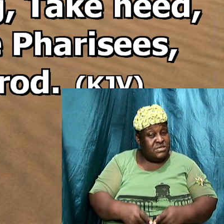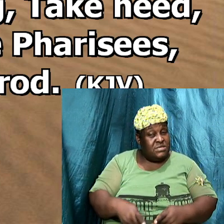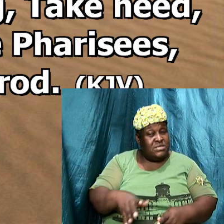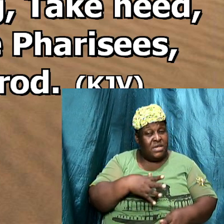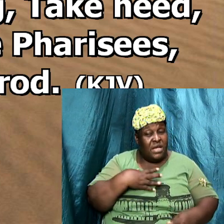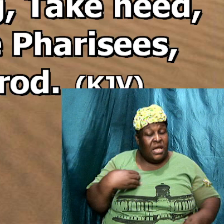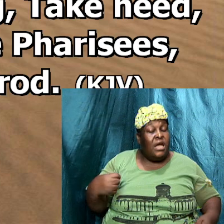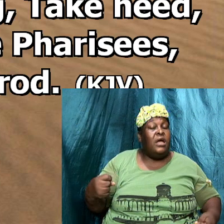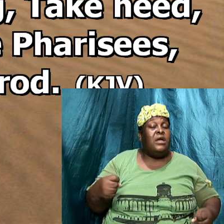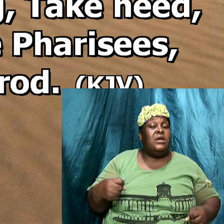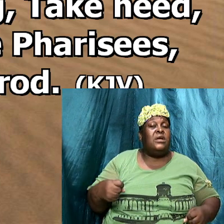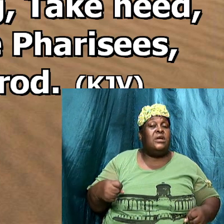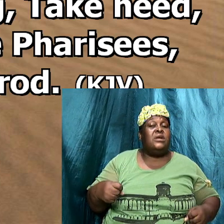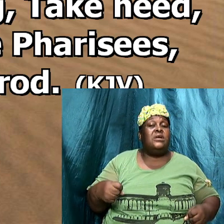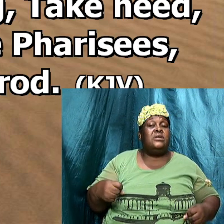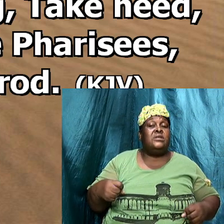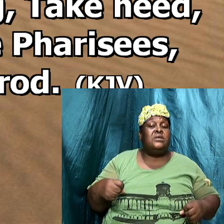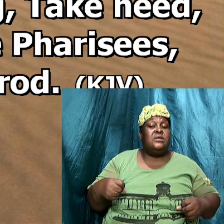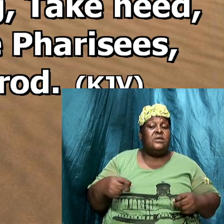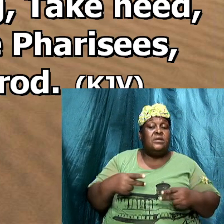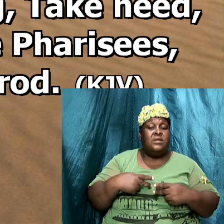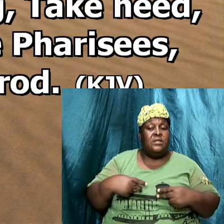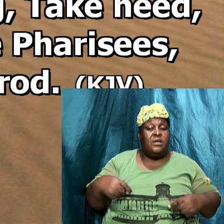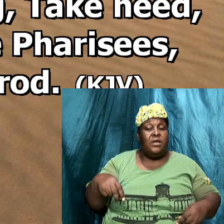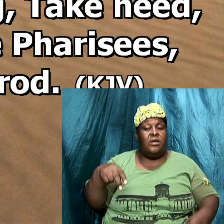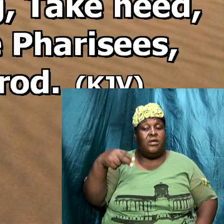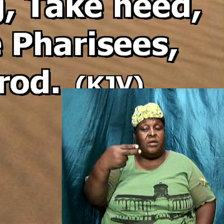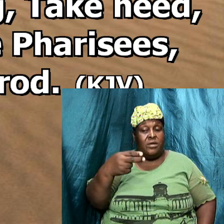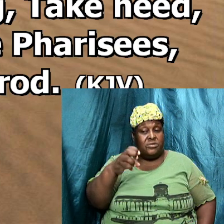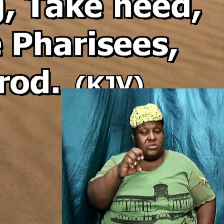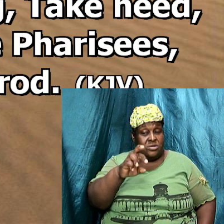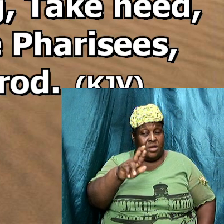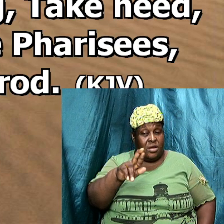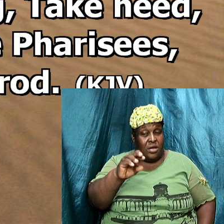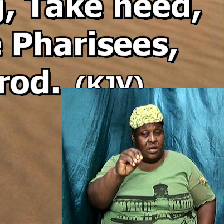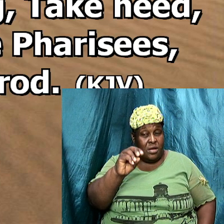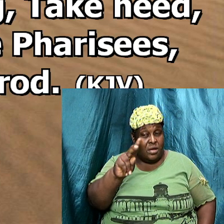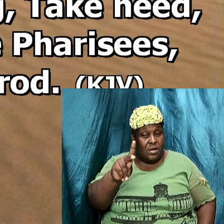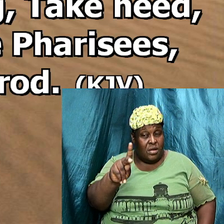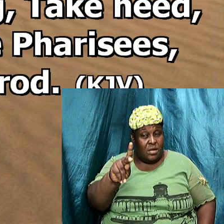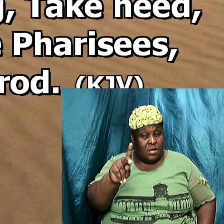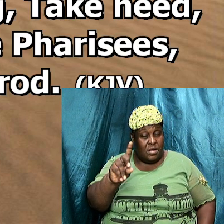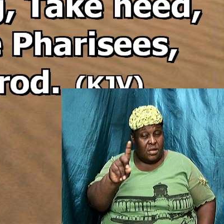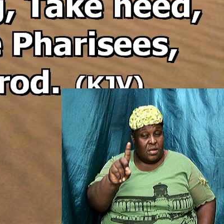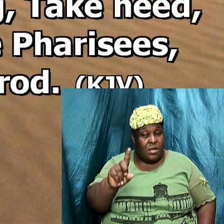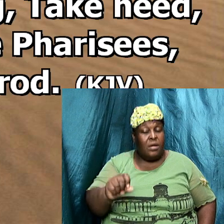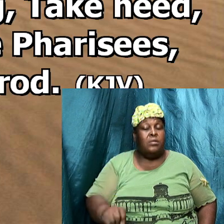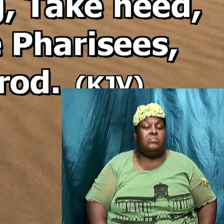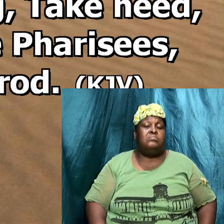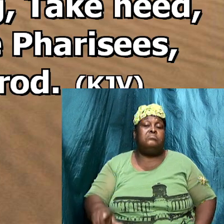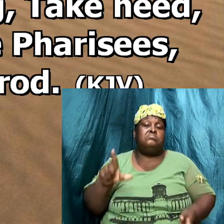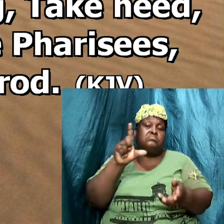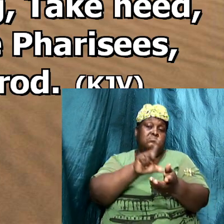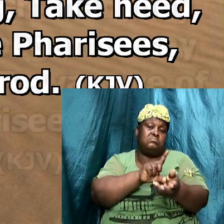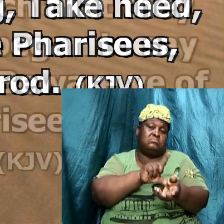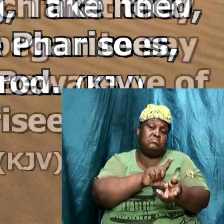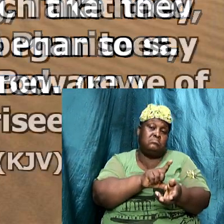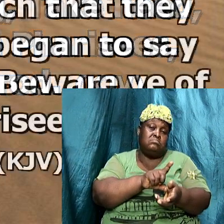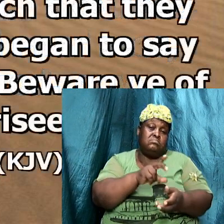the living of Herod let's look at Luke 12 verse 1